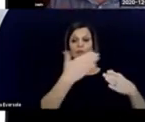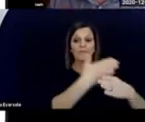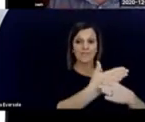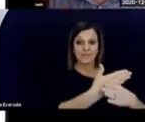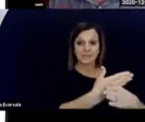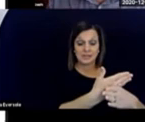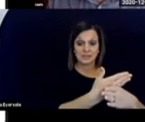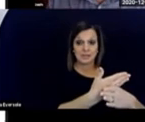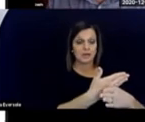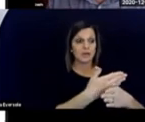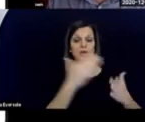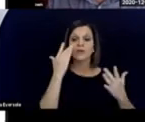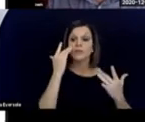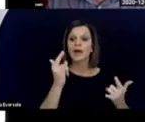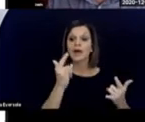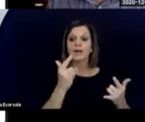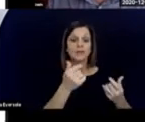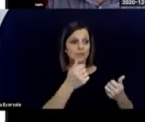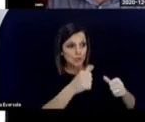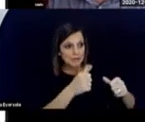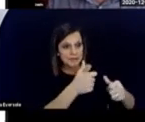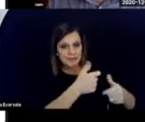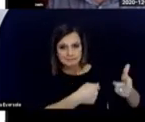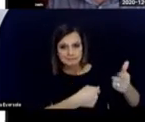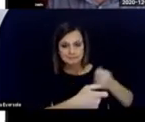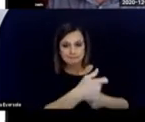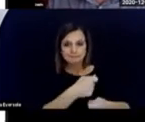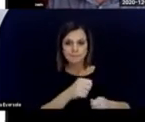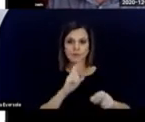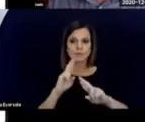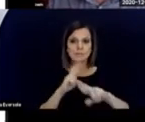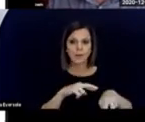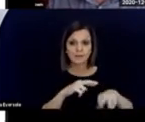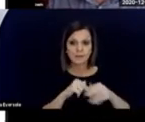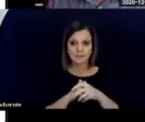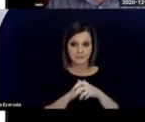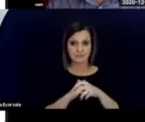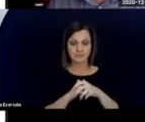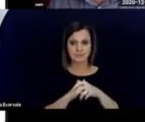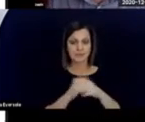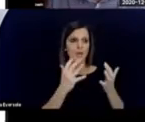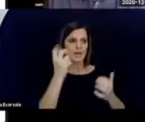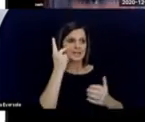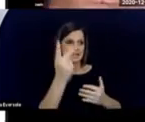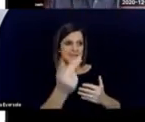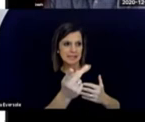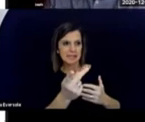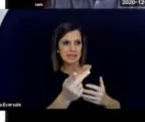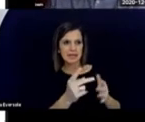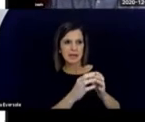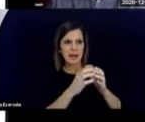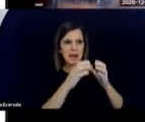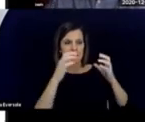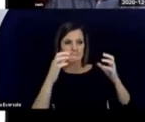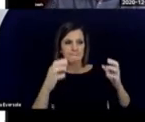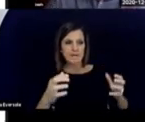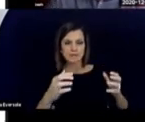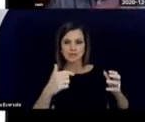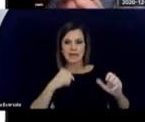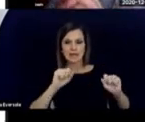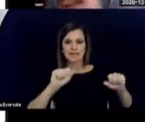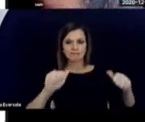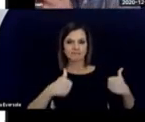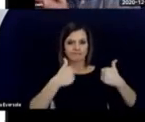intervene to try and provoke the child into responses to see how